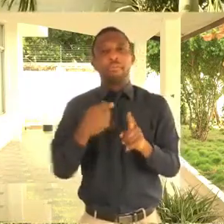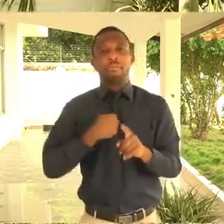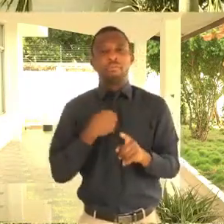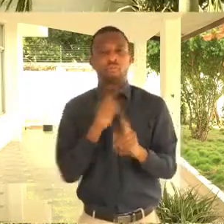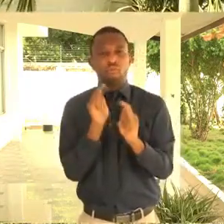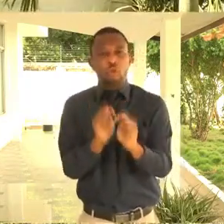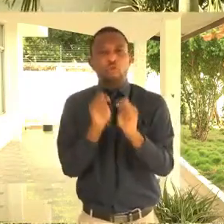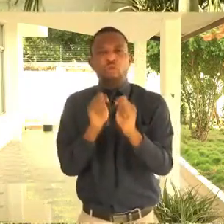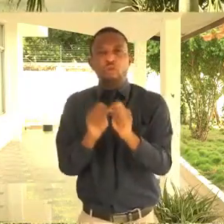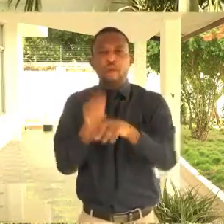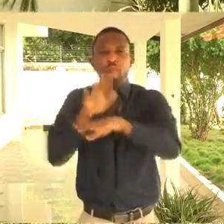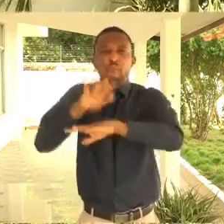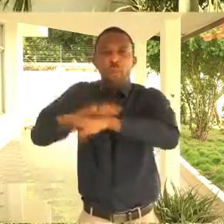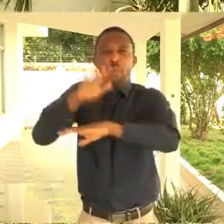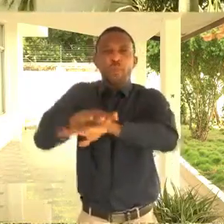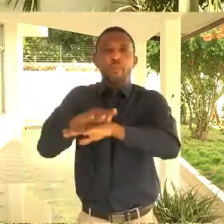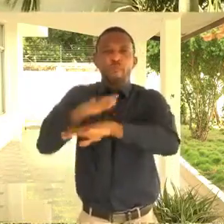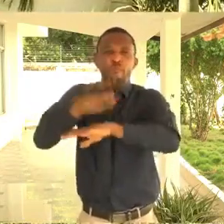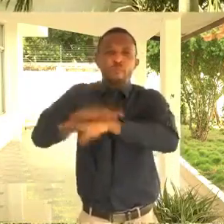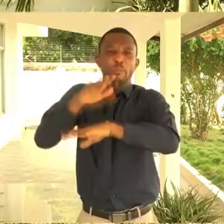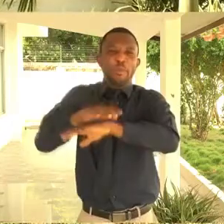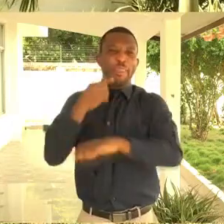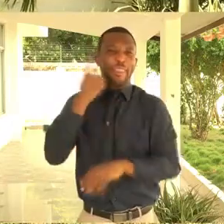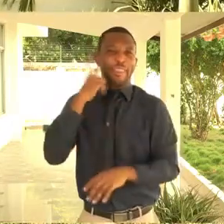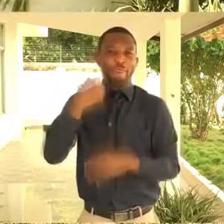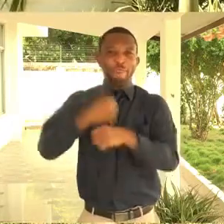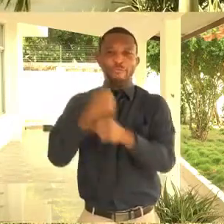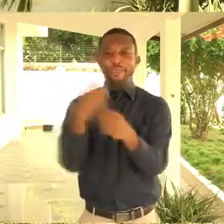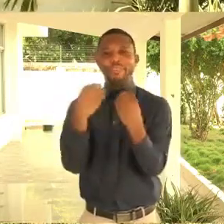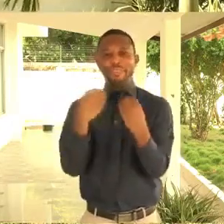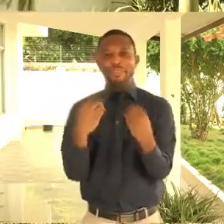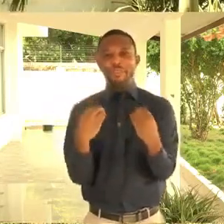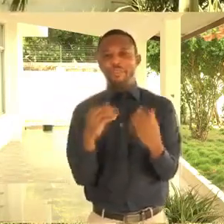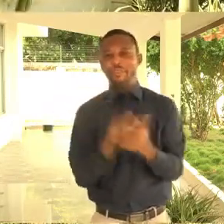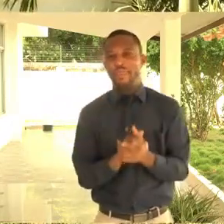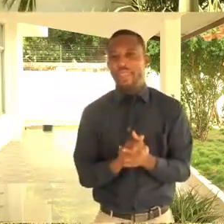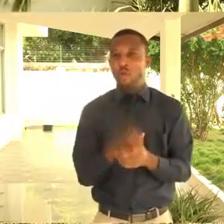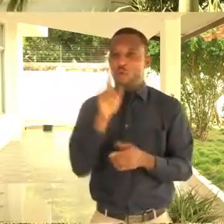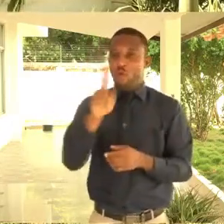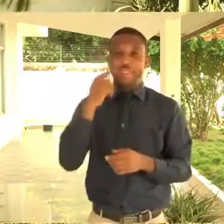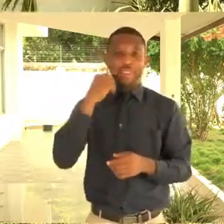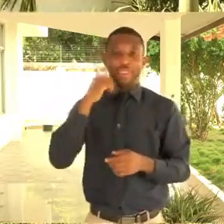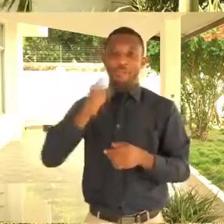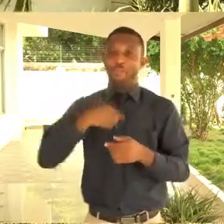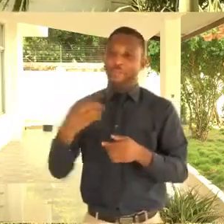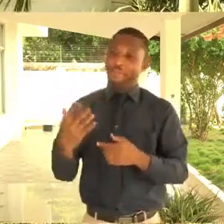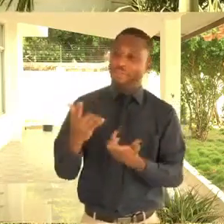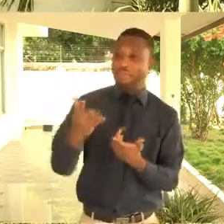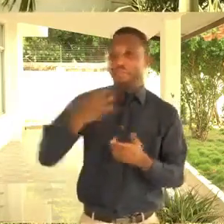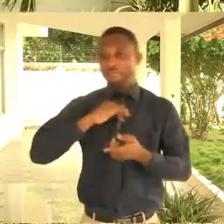But with determination and resilience, I got closer and closer. then I made a friend with one of them.